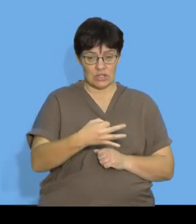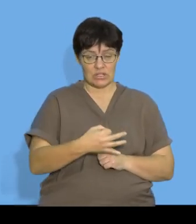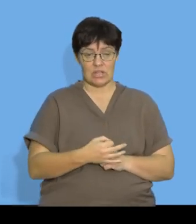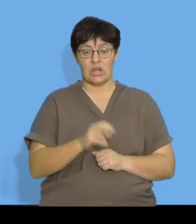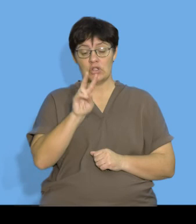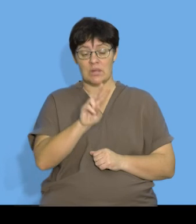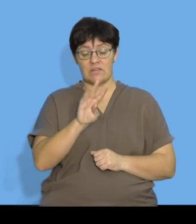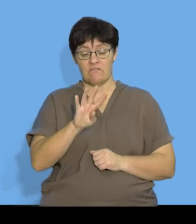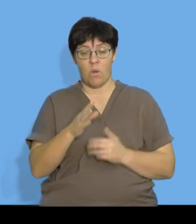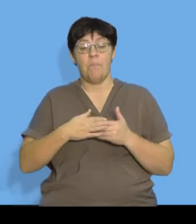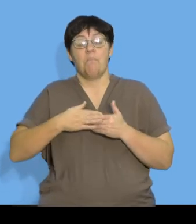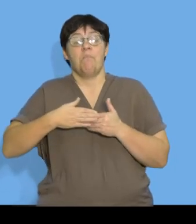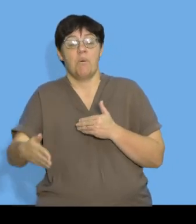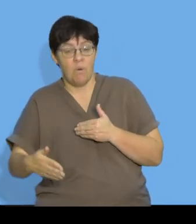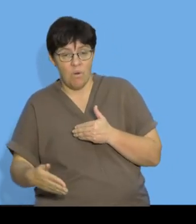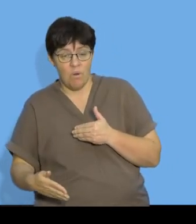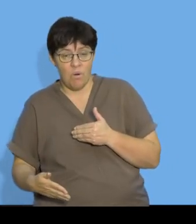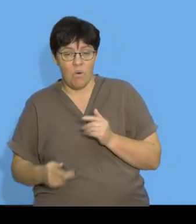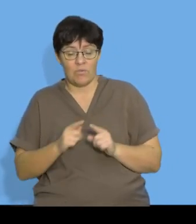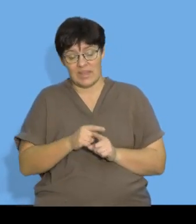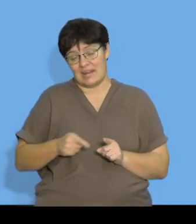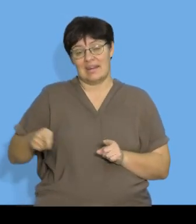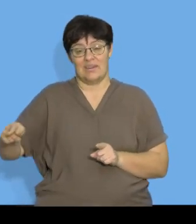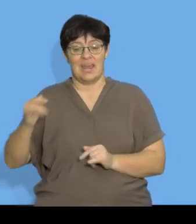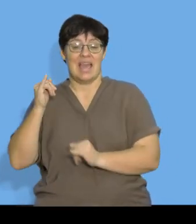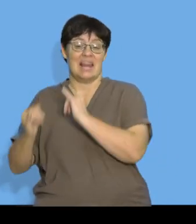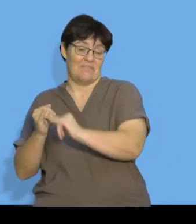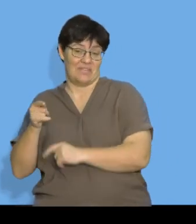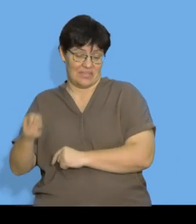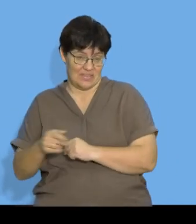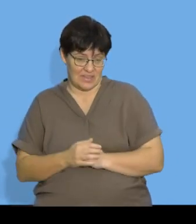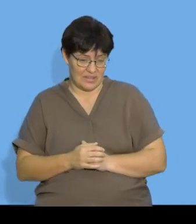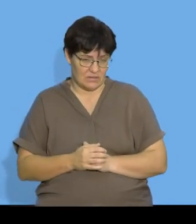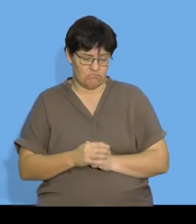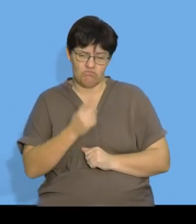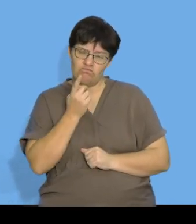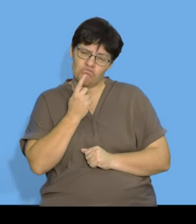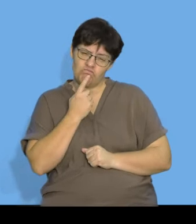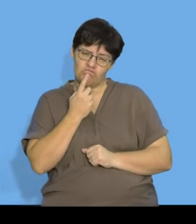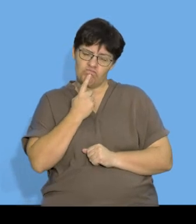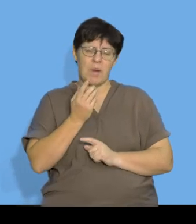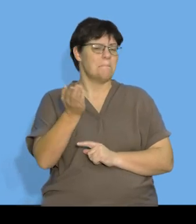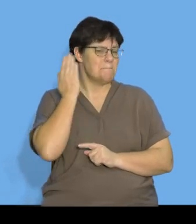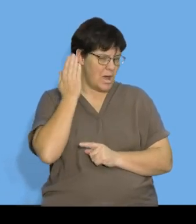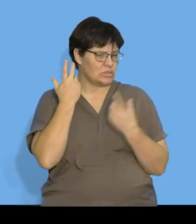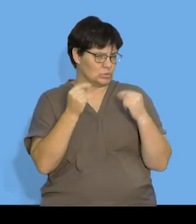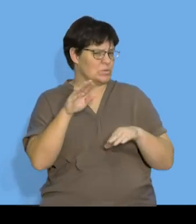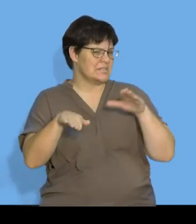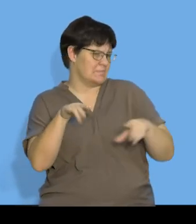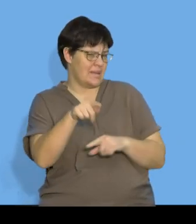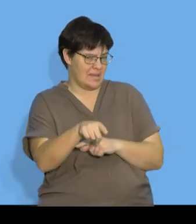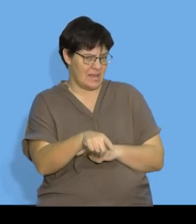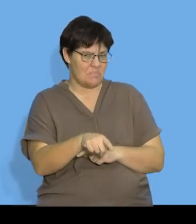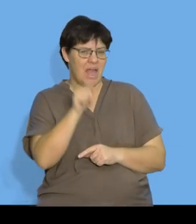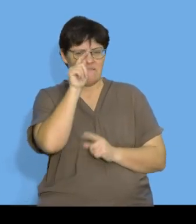than the 11th term so this is kind of similar to an example we've done in the past where we are given certain pieces